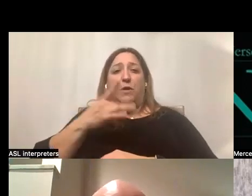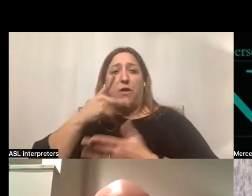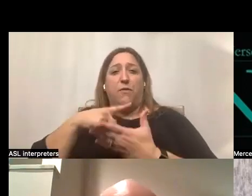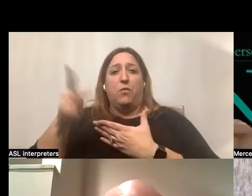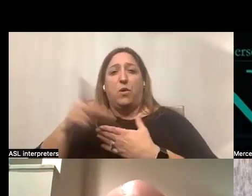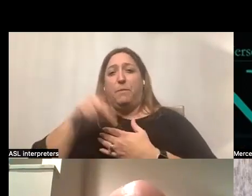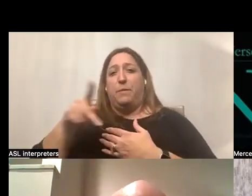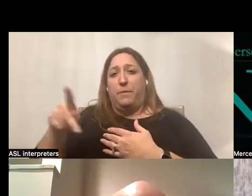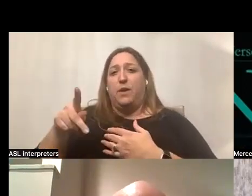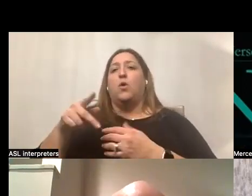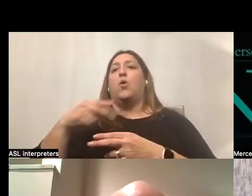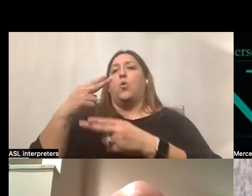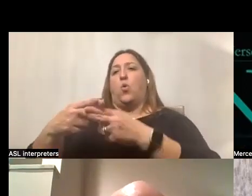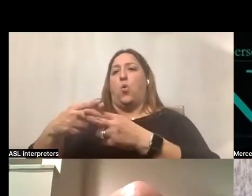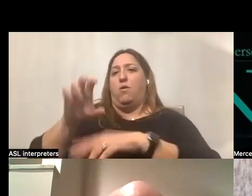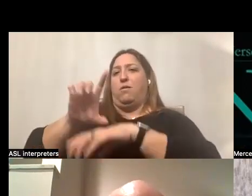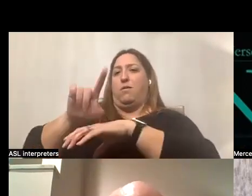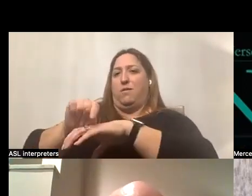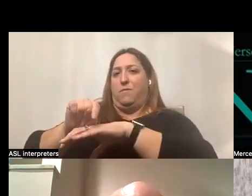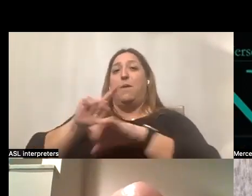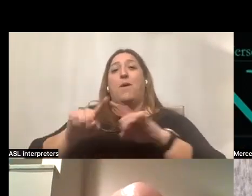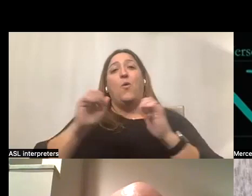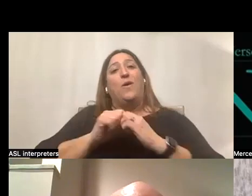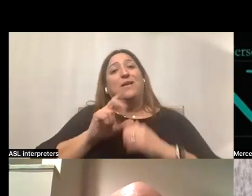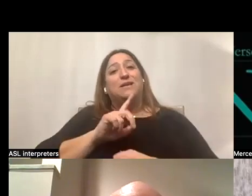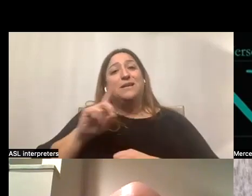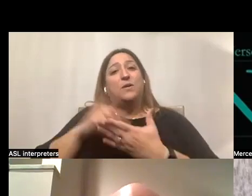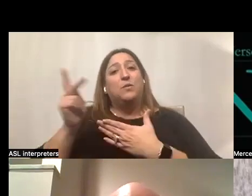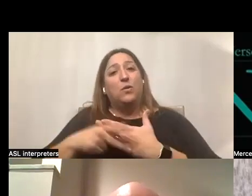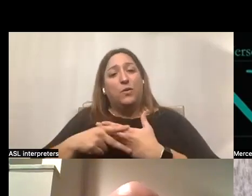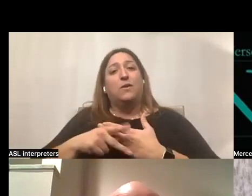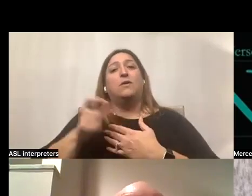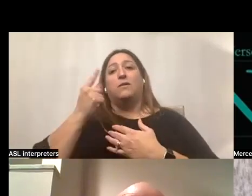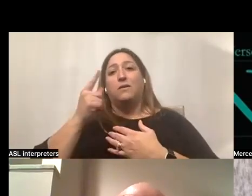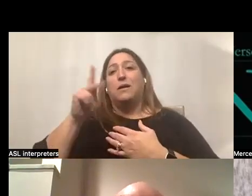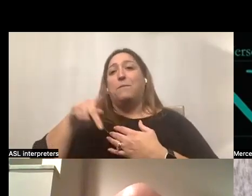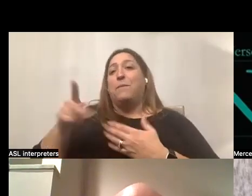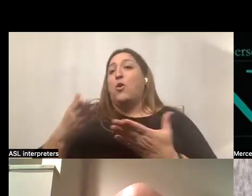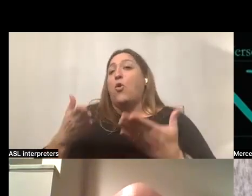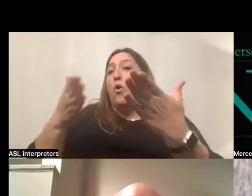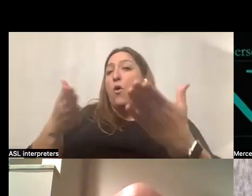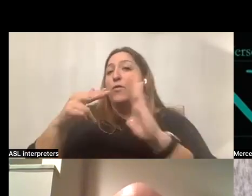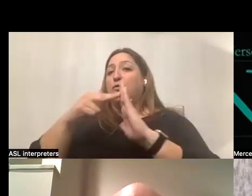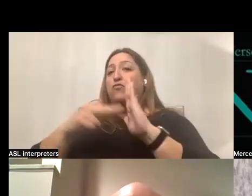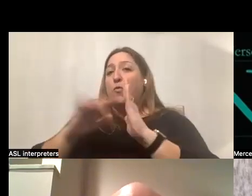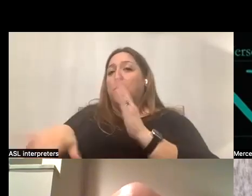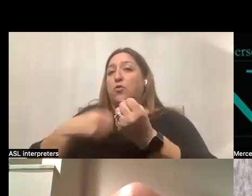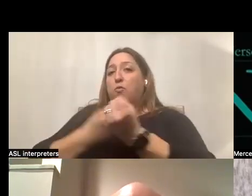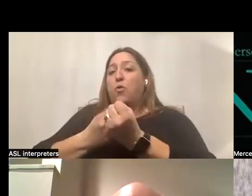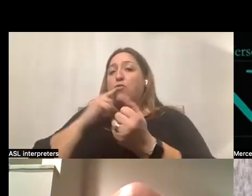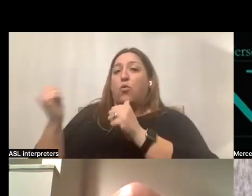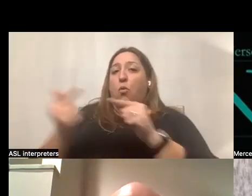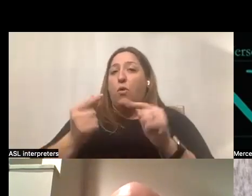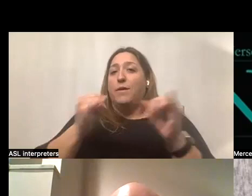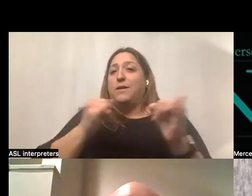we call the consultant. But with the DDD program, PPP offers enrollment support to all individuals